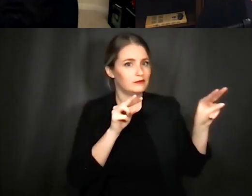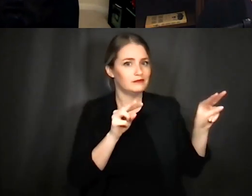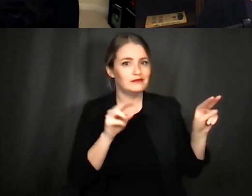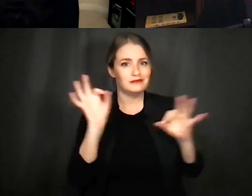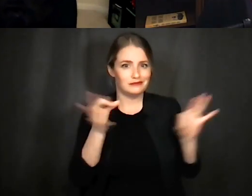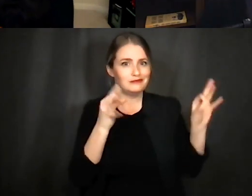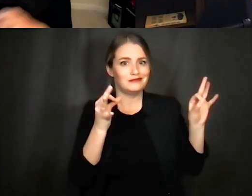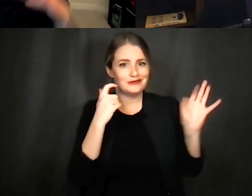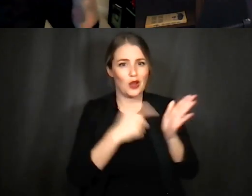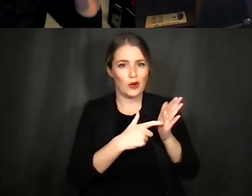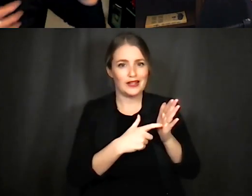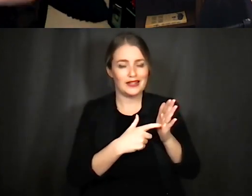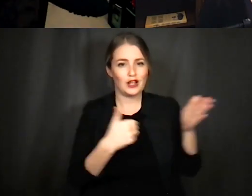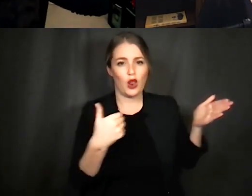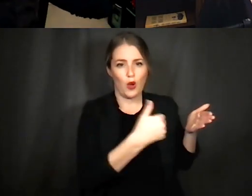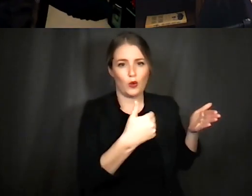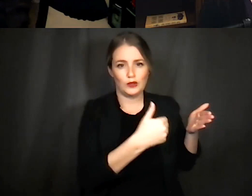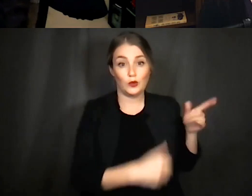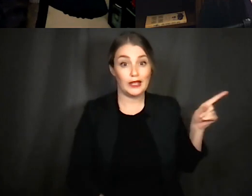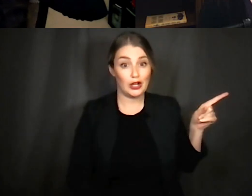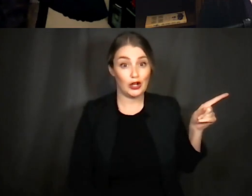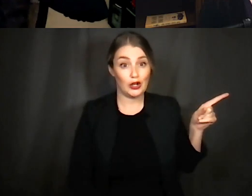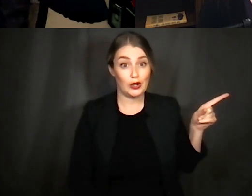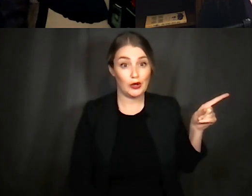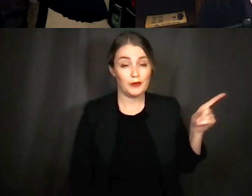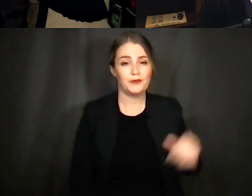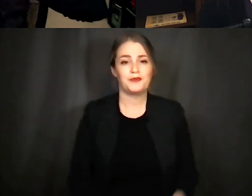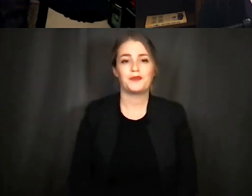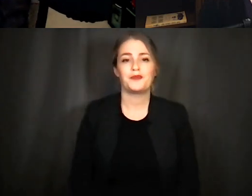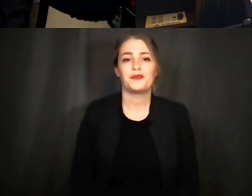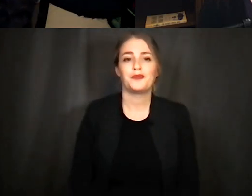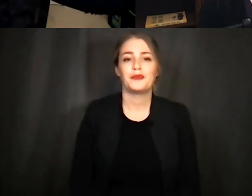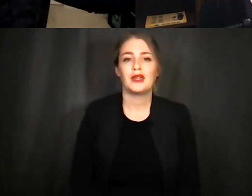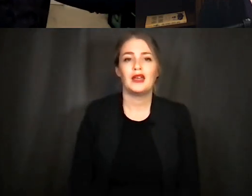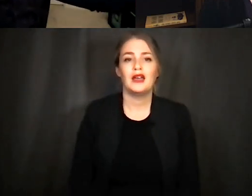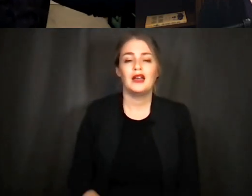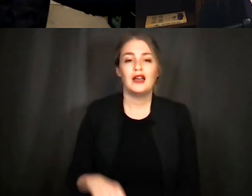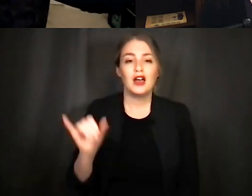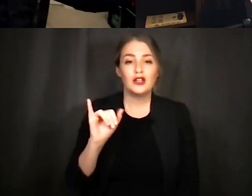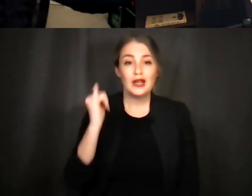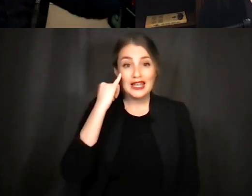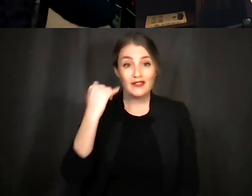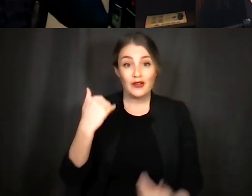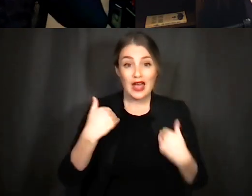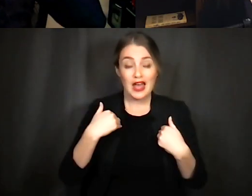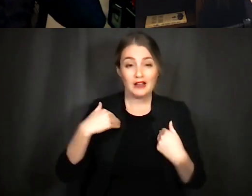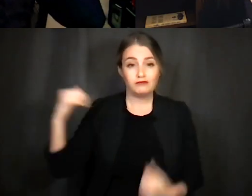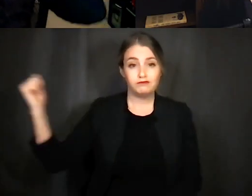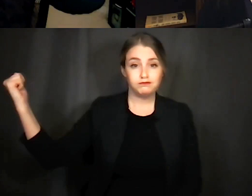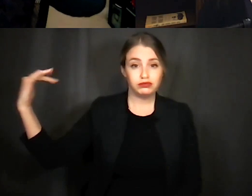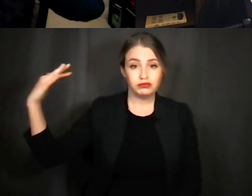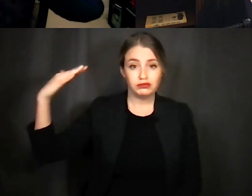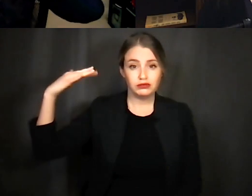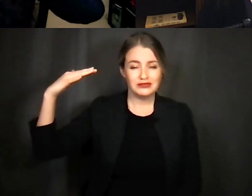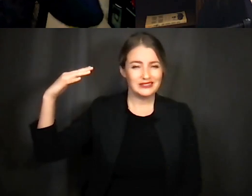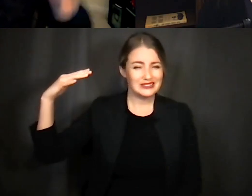another thing that can happen is is kind of your head shadow um so if you have a sound coming from this side it's going to be going to